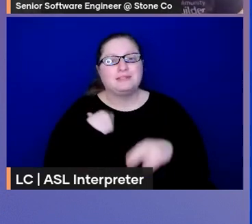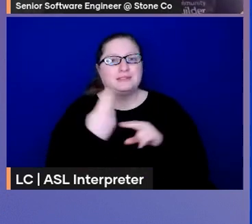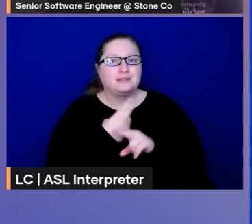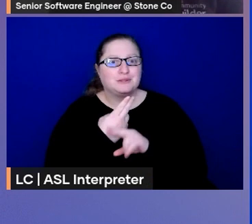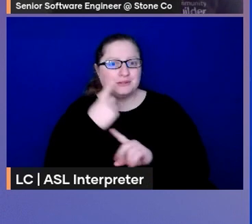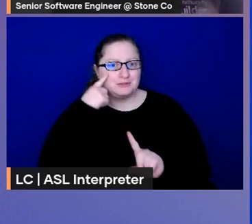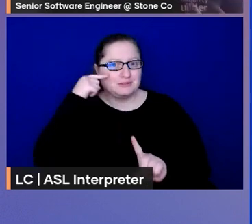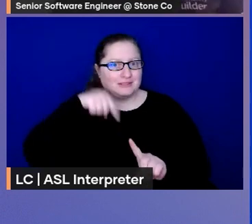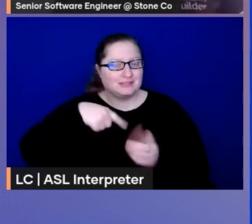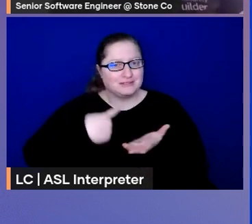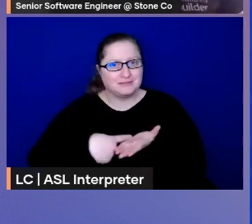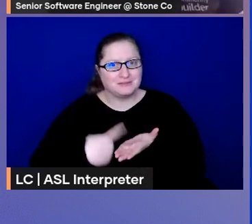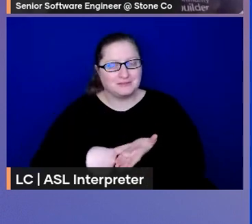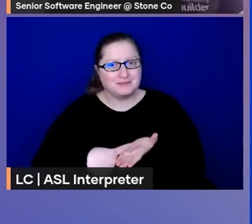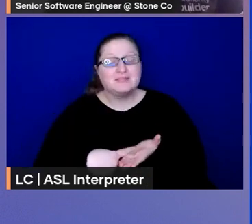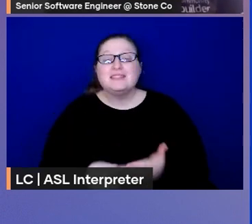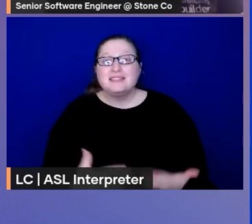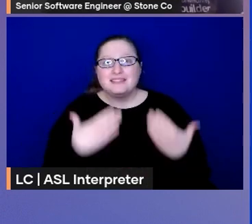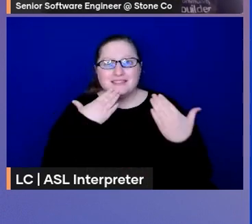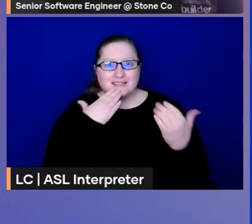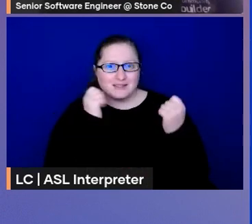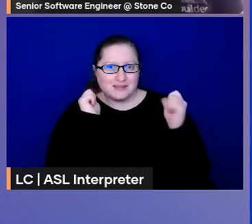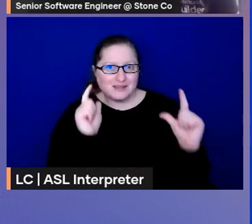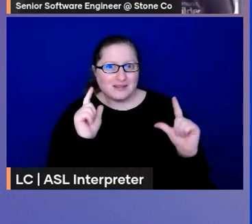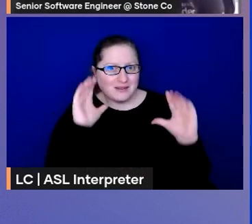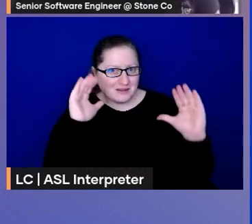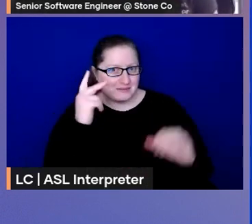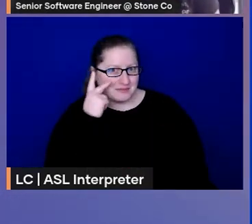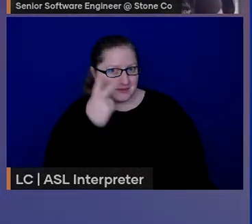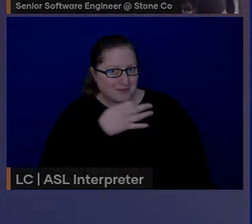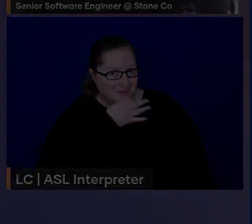talk. Thank you all, and I hope to see you all soon. you.